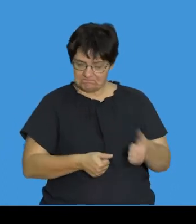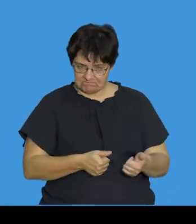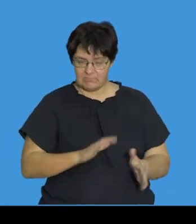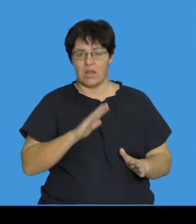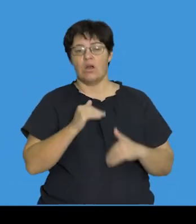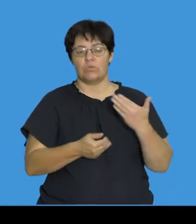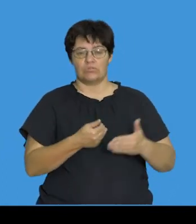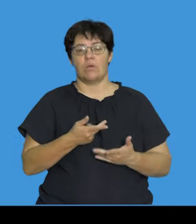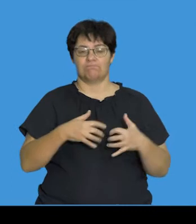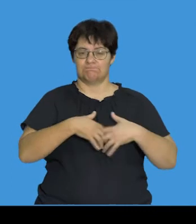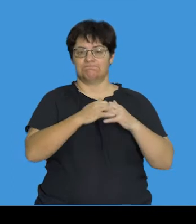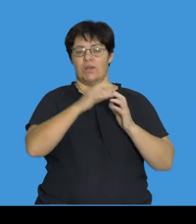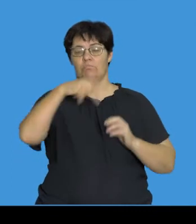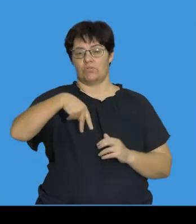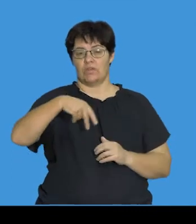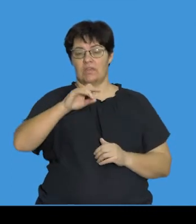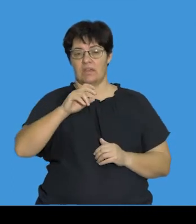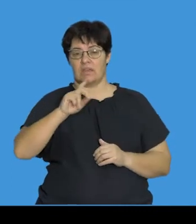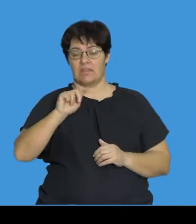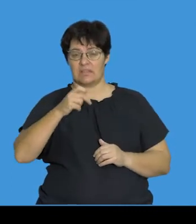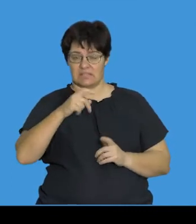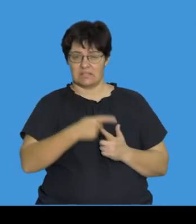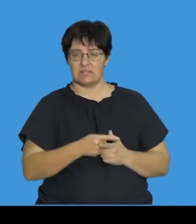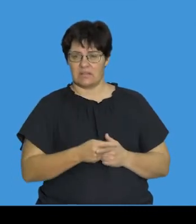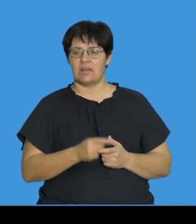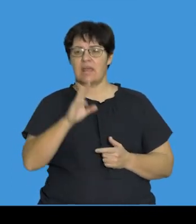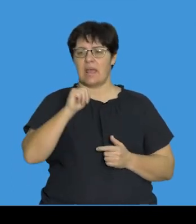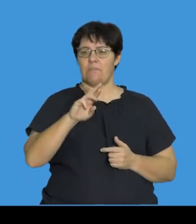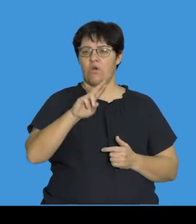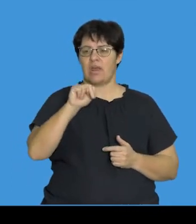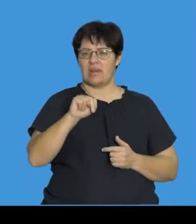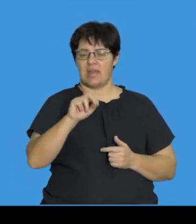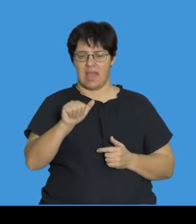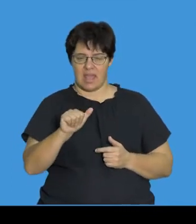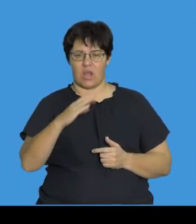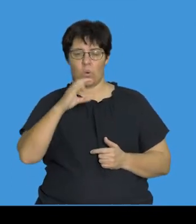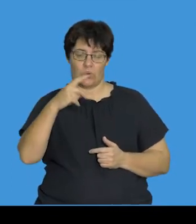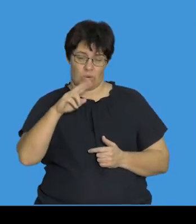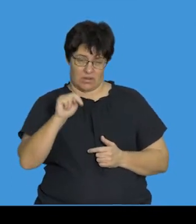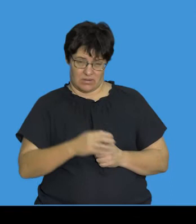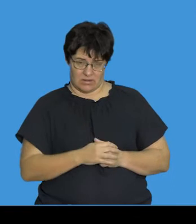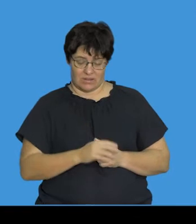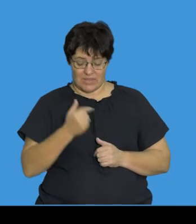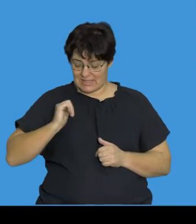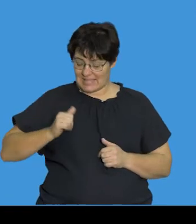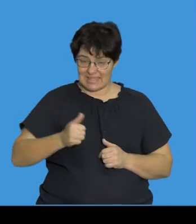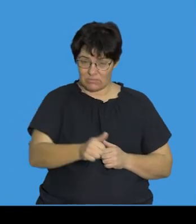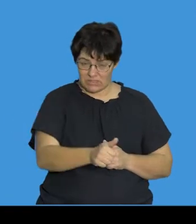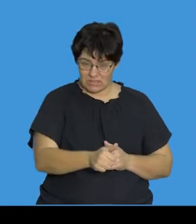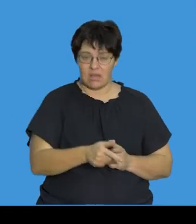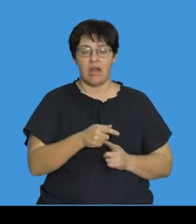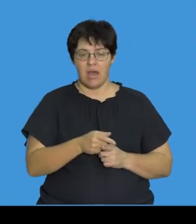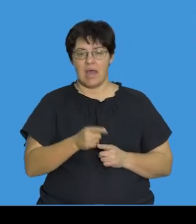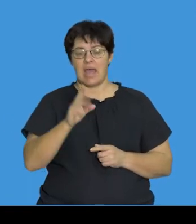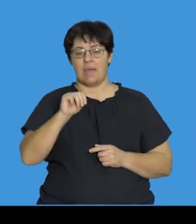the process of protein synthesis produces an mRNA codon or mRNA sequence. That mRNA sequence in